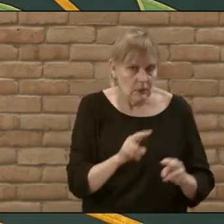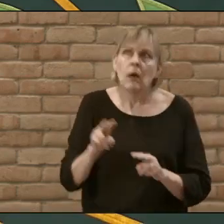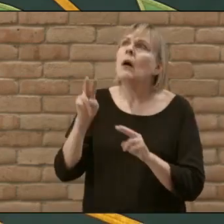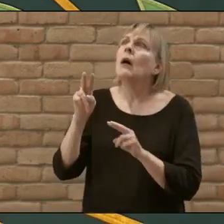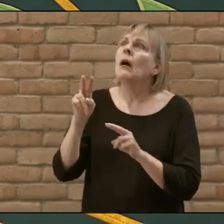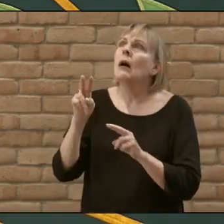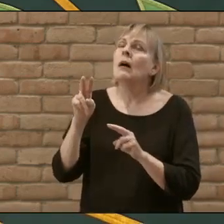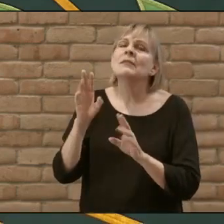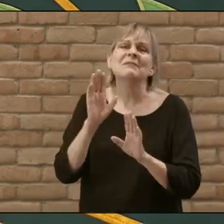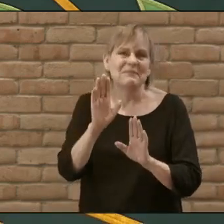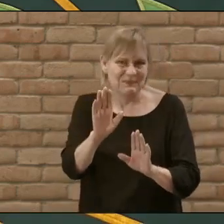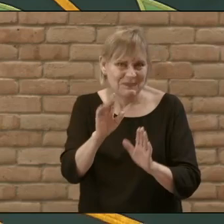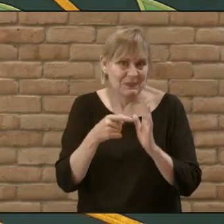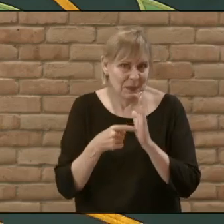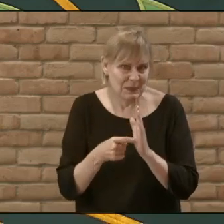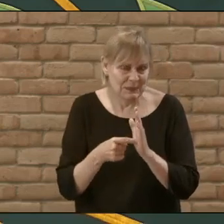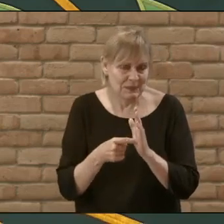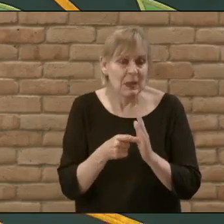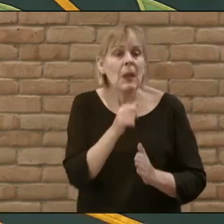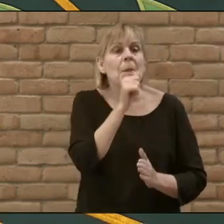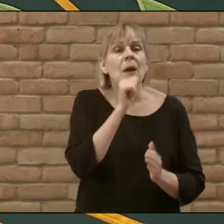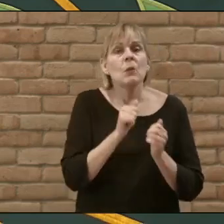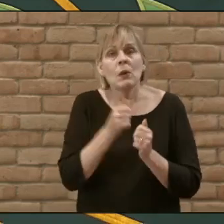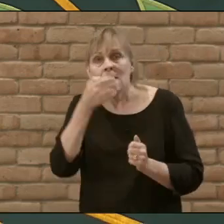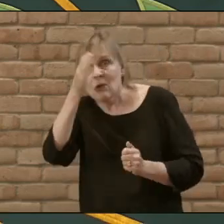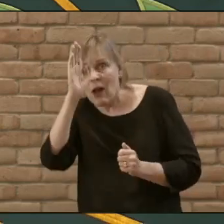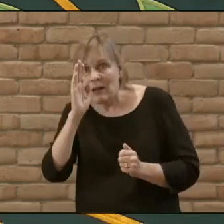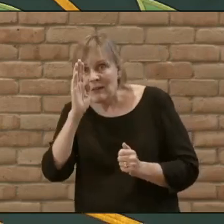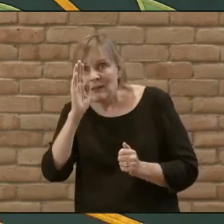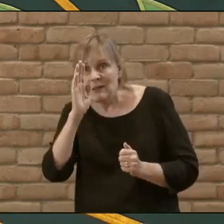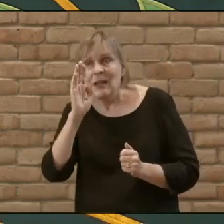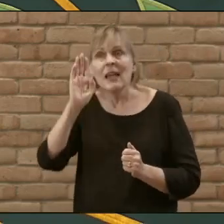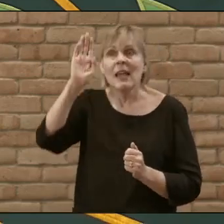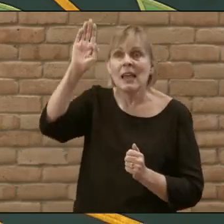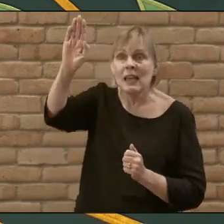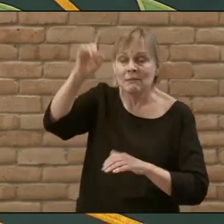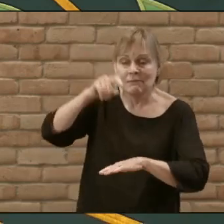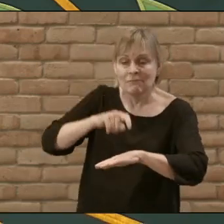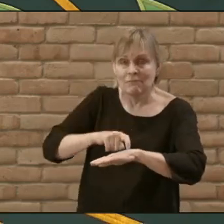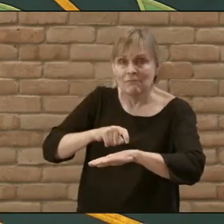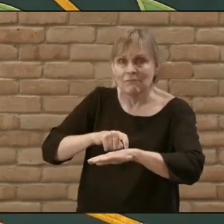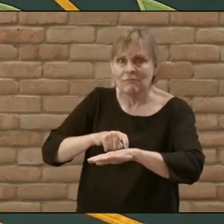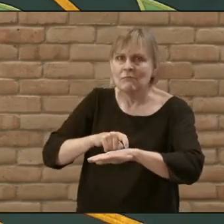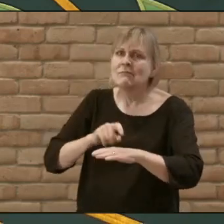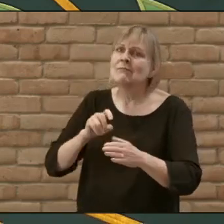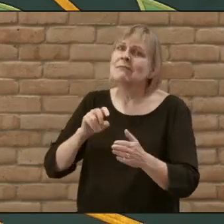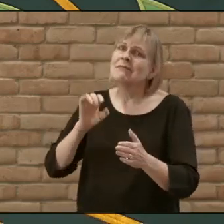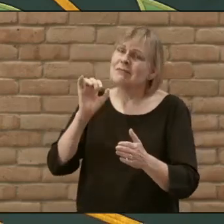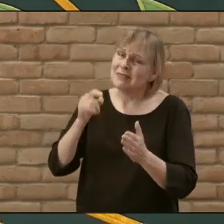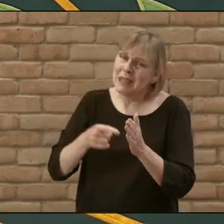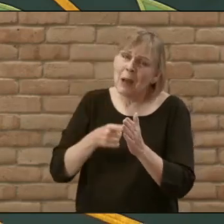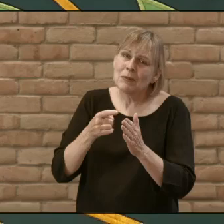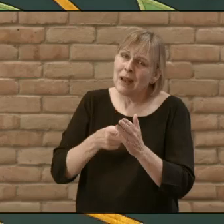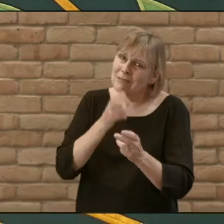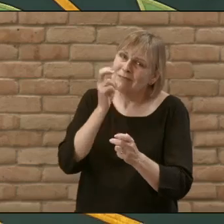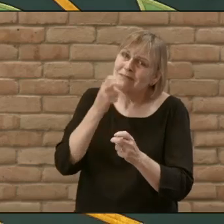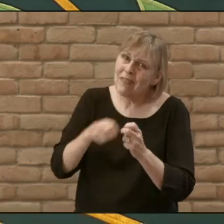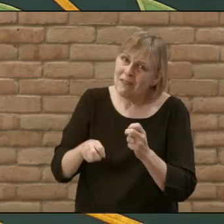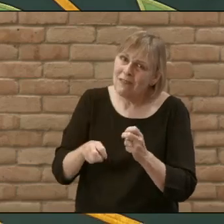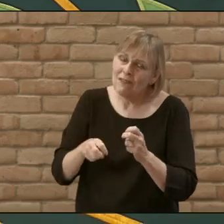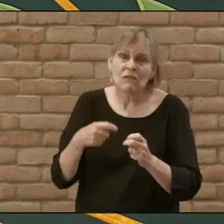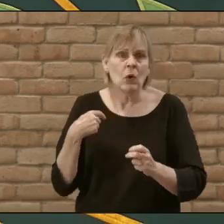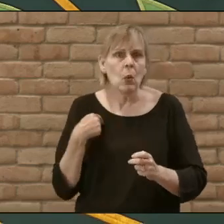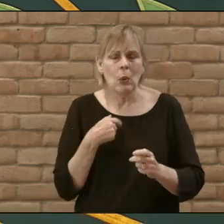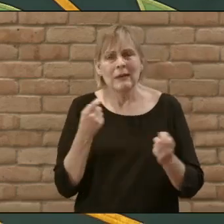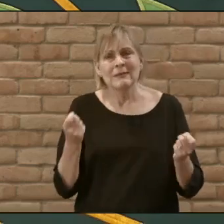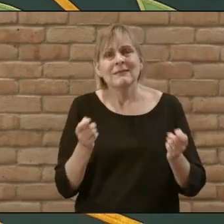to put it another way patience with God and his timing in our lives is hard because we're